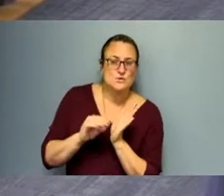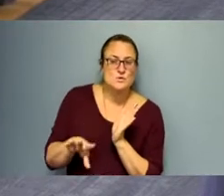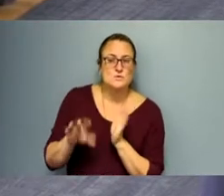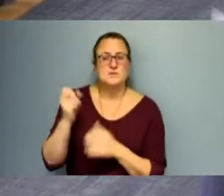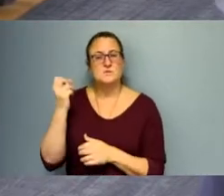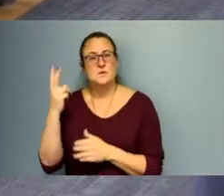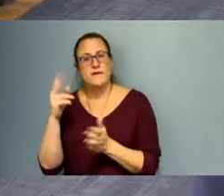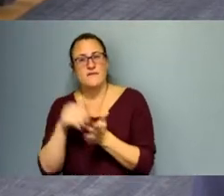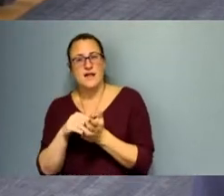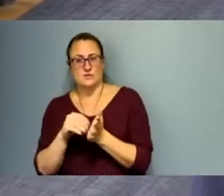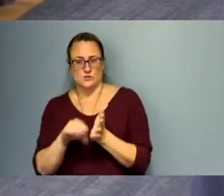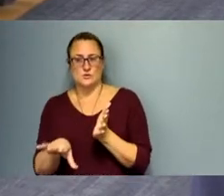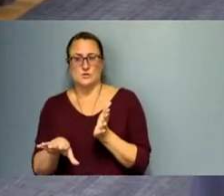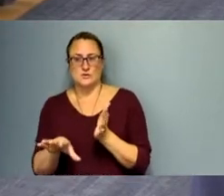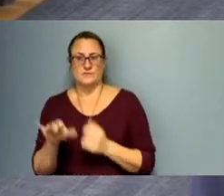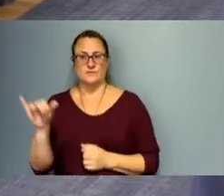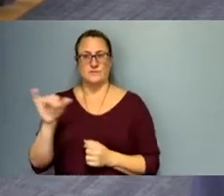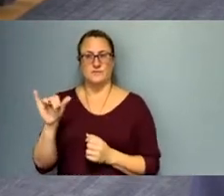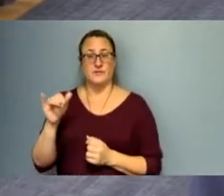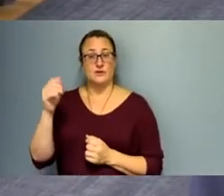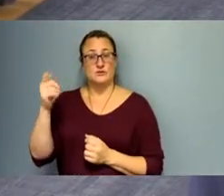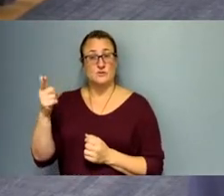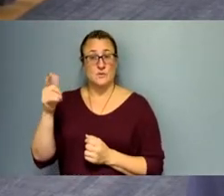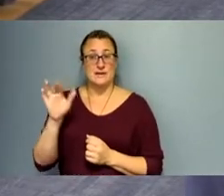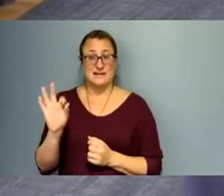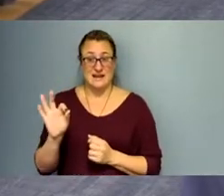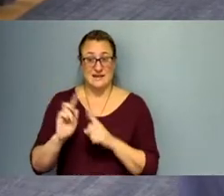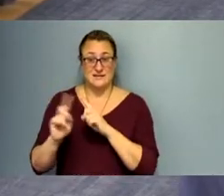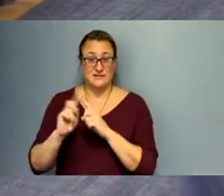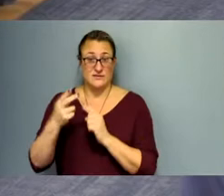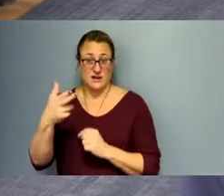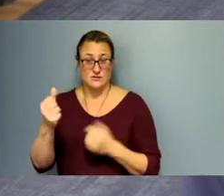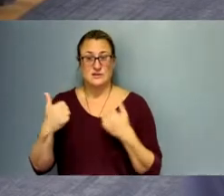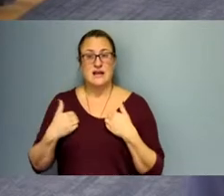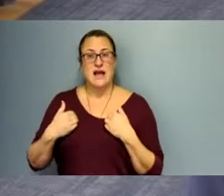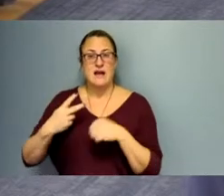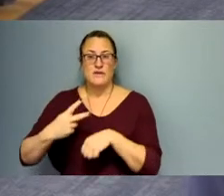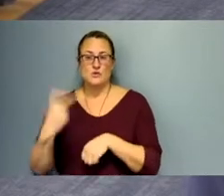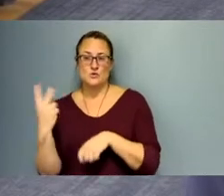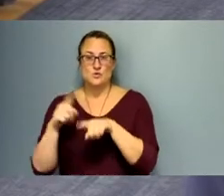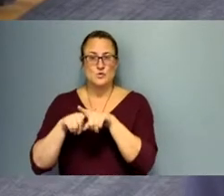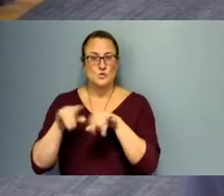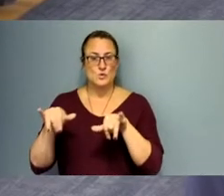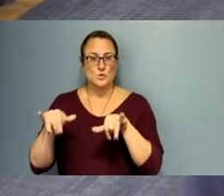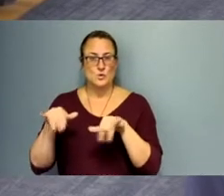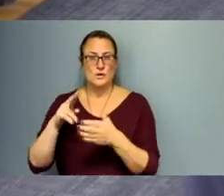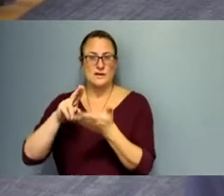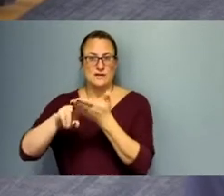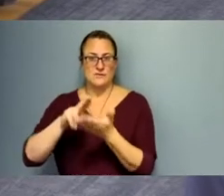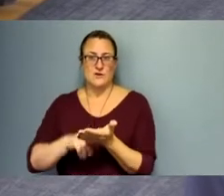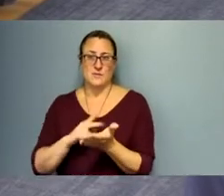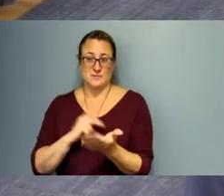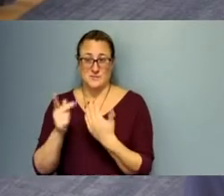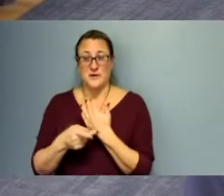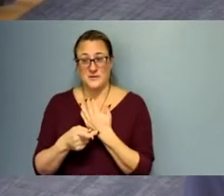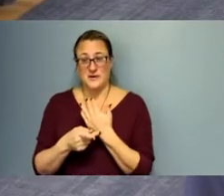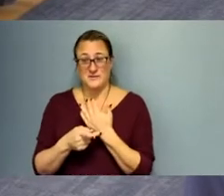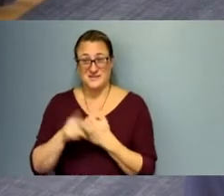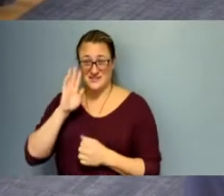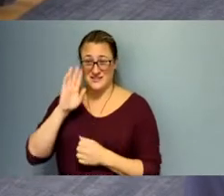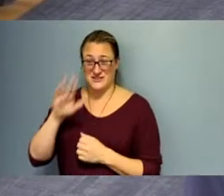have 29 high school dual enrollment programs. As you can imagine, I have been quite busy meeting with